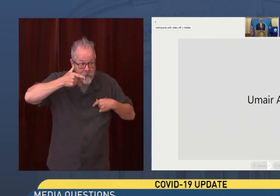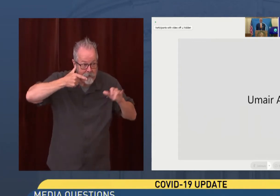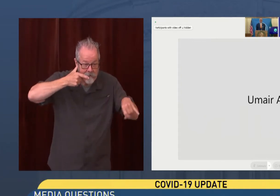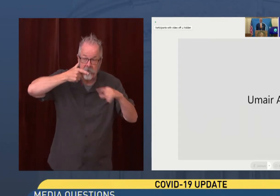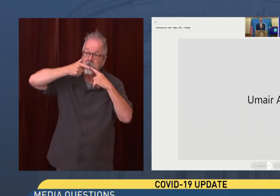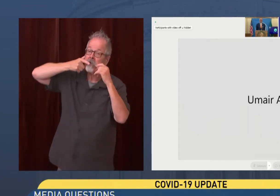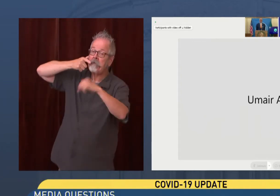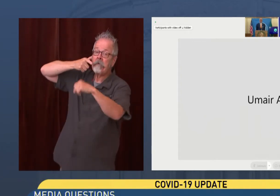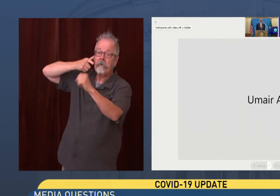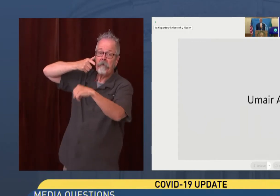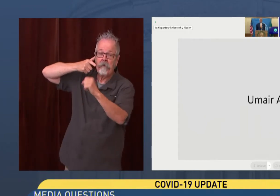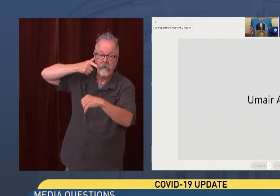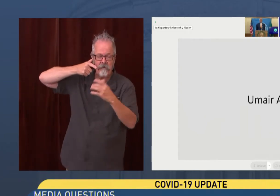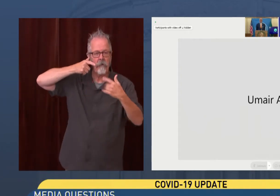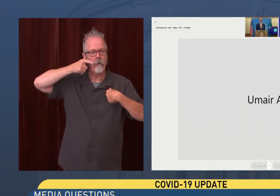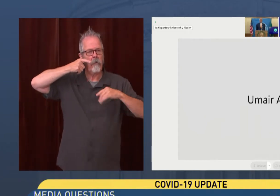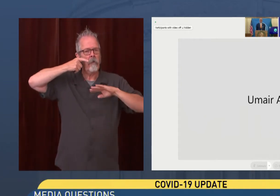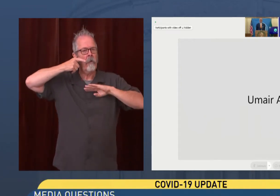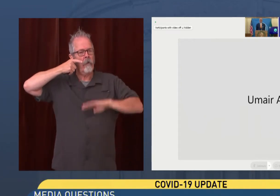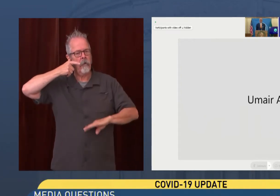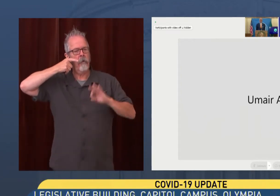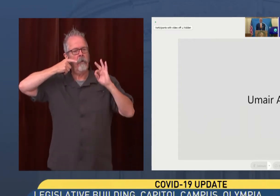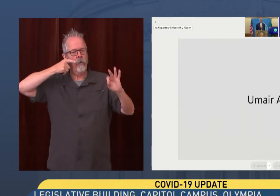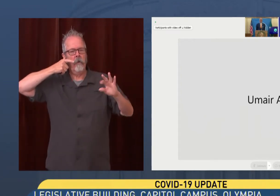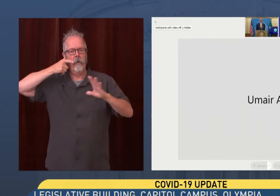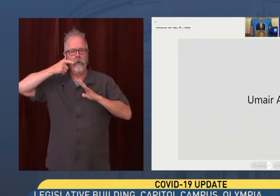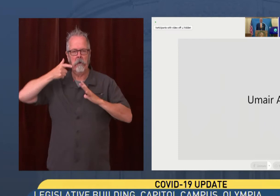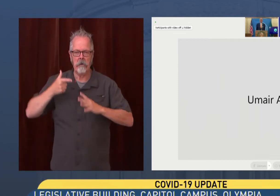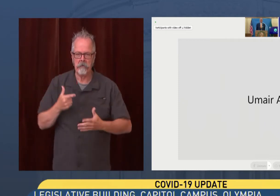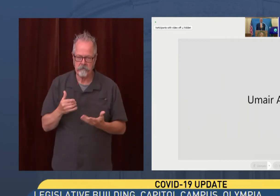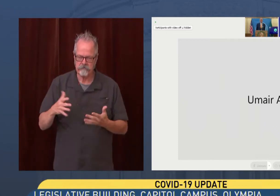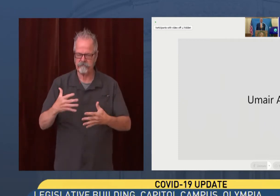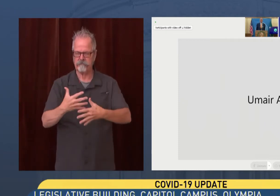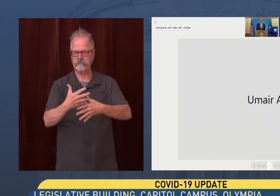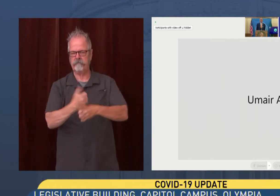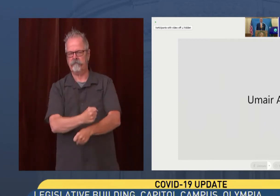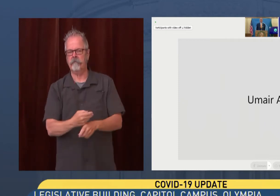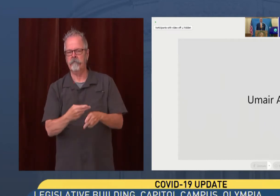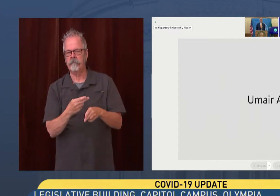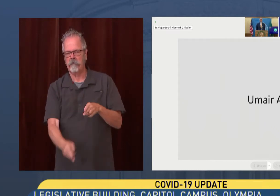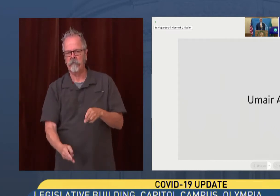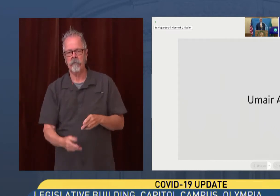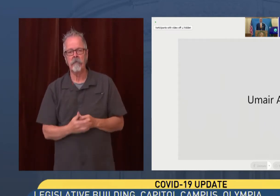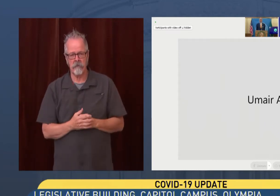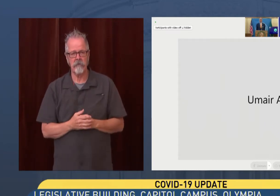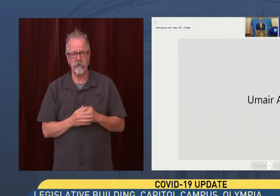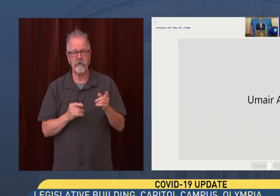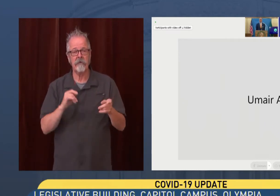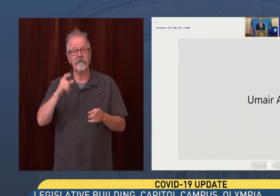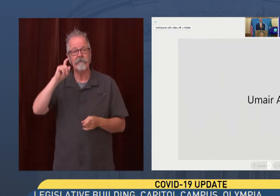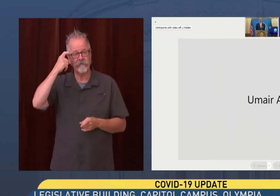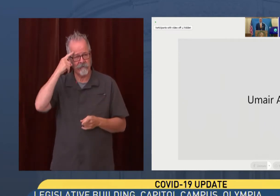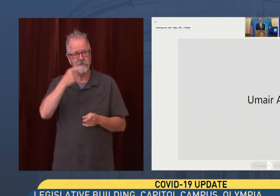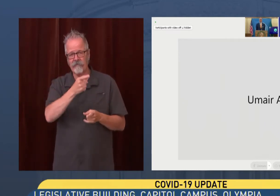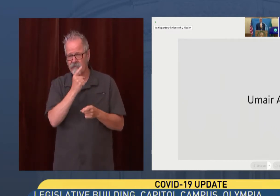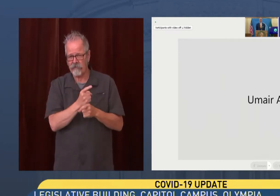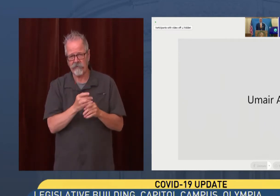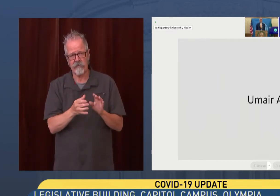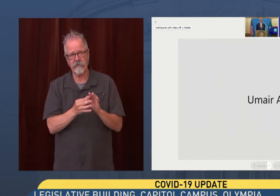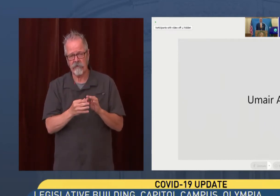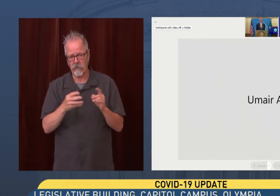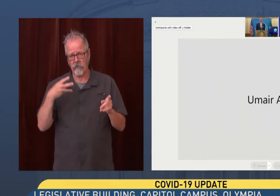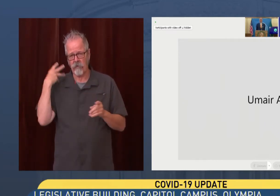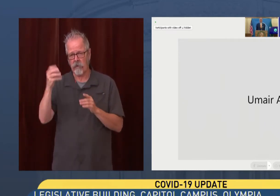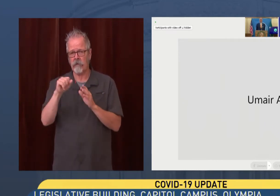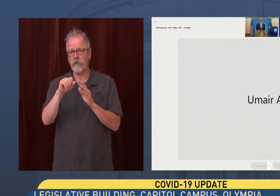right. So let me start over and just keep it brief. As Governor said, we are seeing increased transmission across Washington, and that should